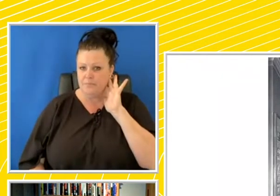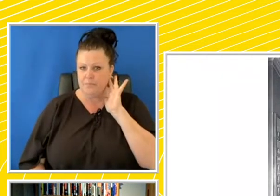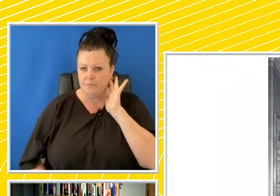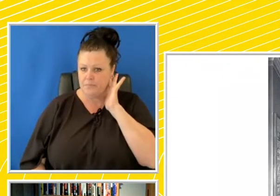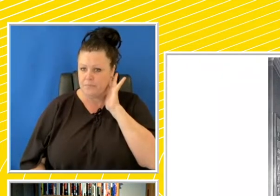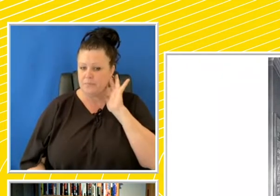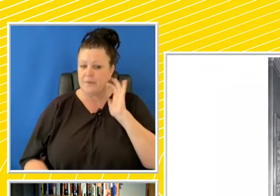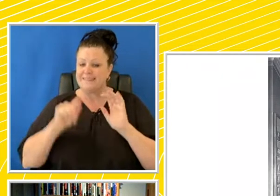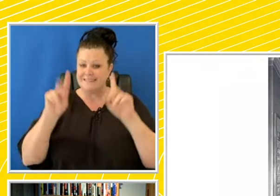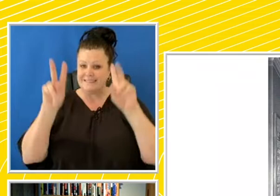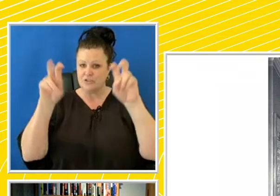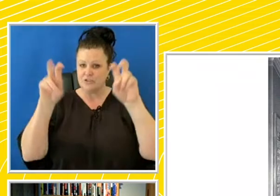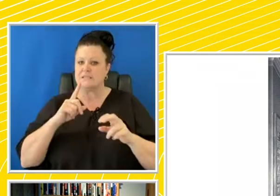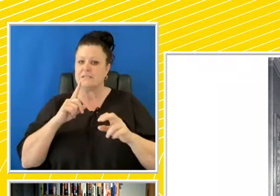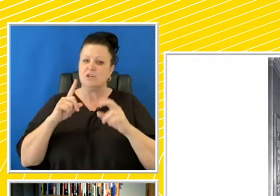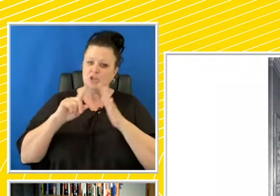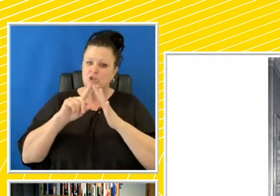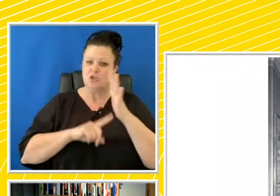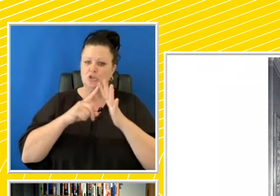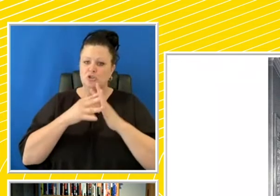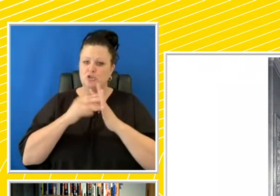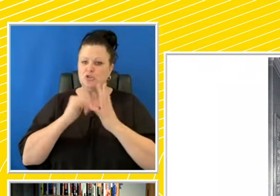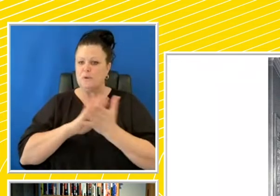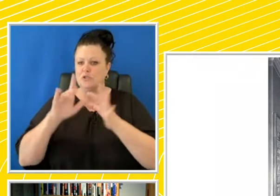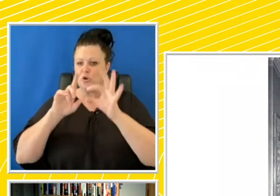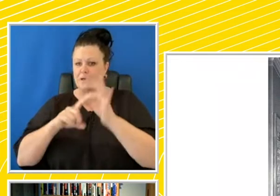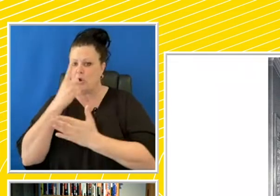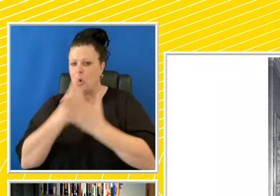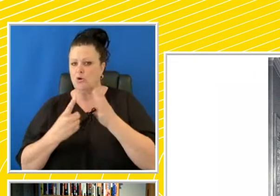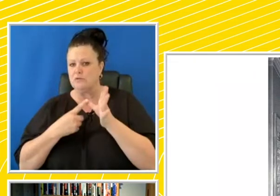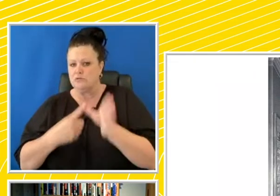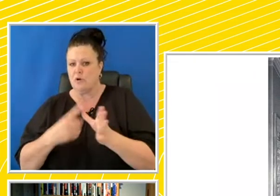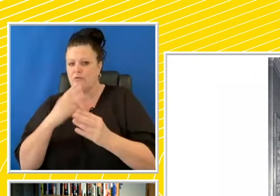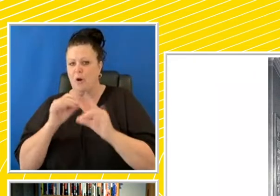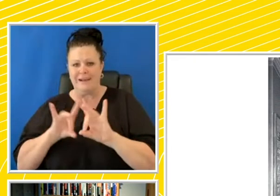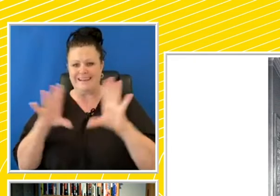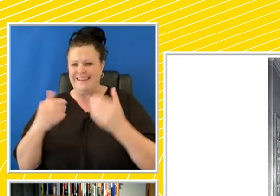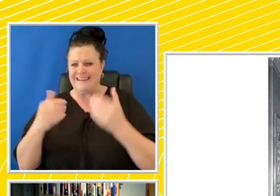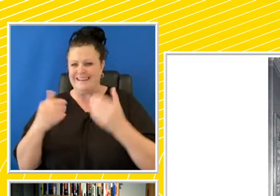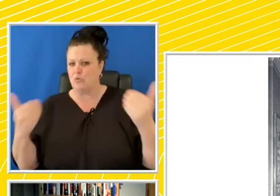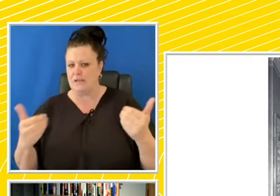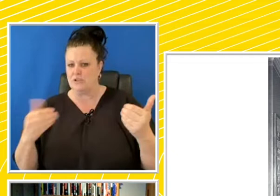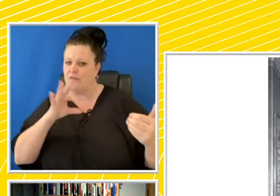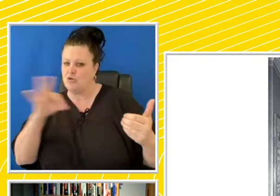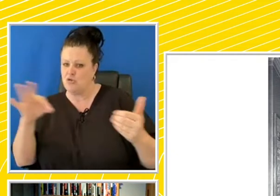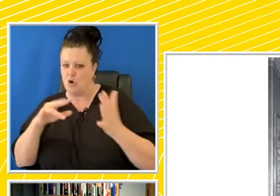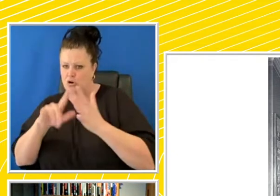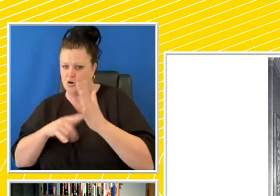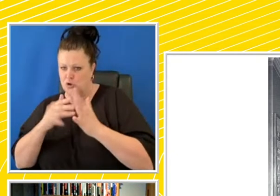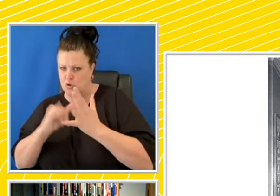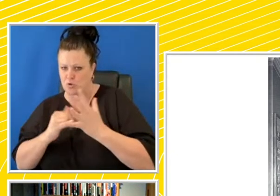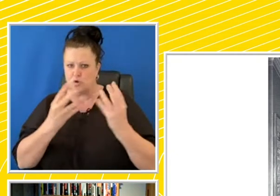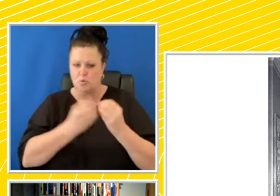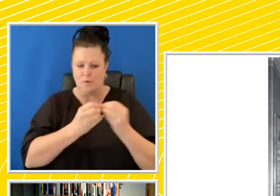This title reads, The Jewish question can only be solved by clear separation of the non-Jews from the Jews. These are these moulded plaster heads